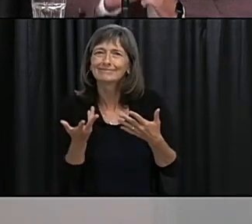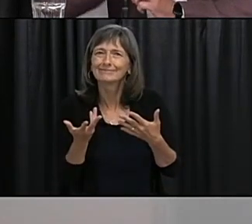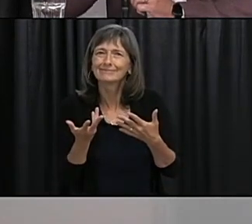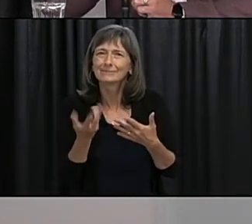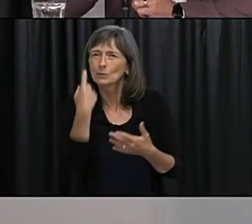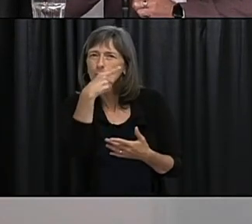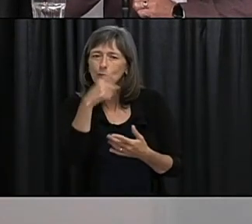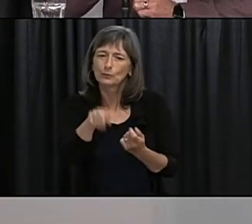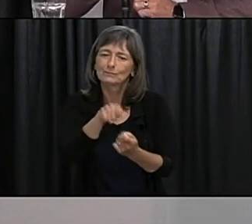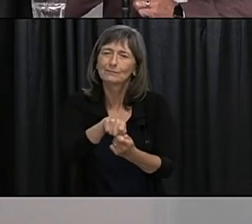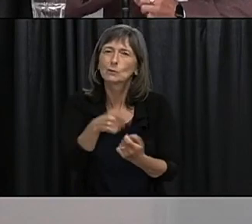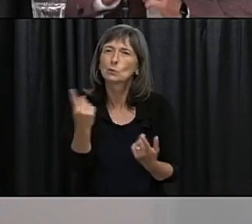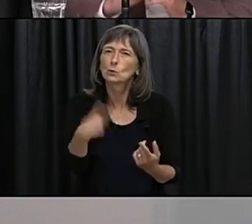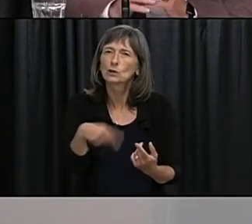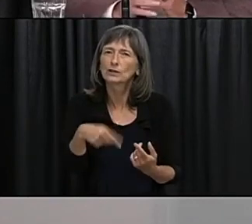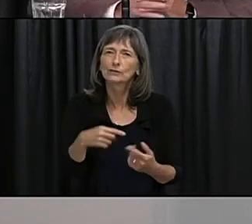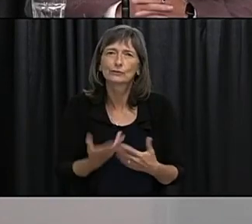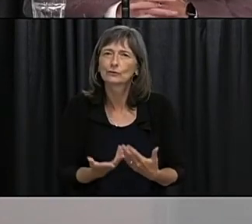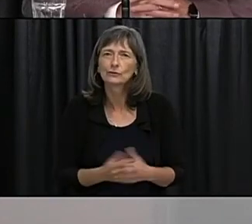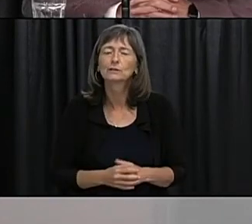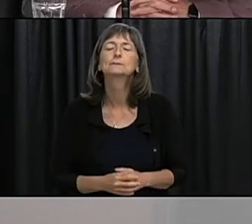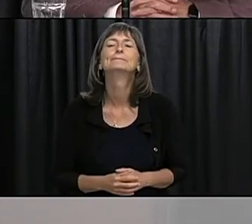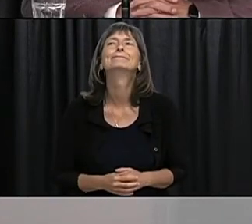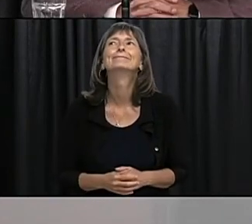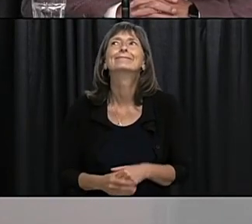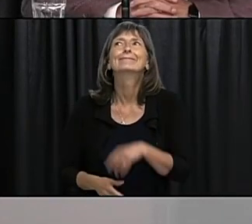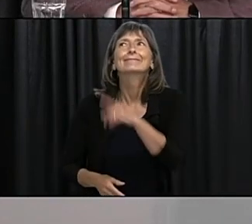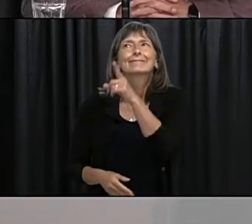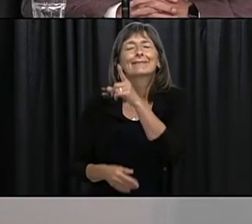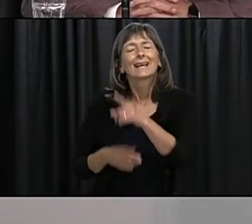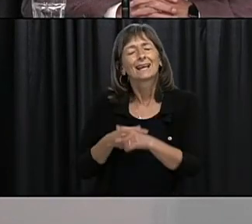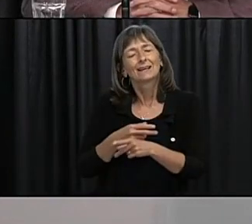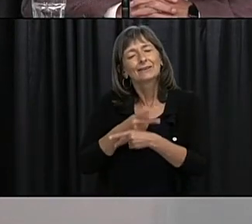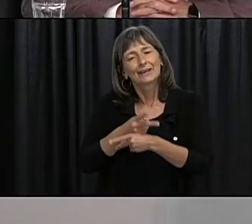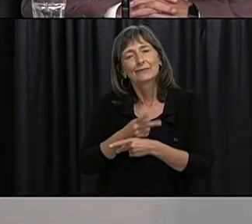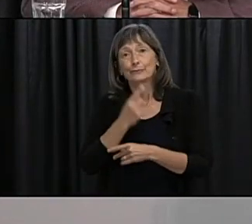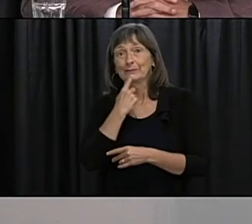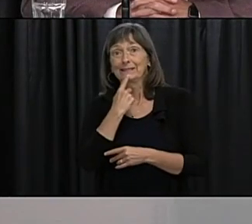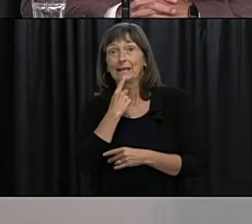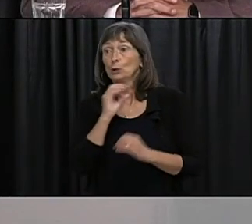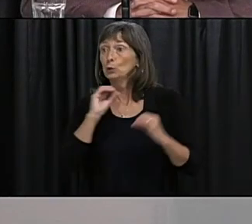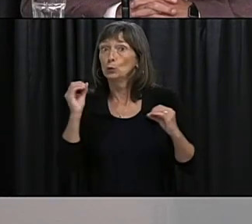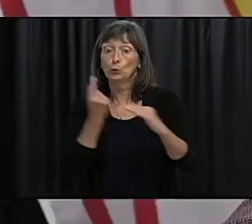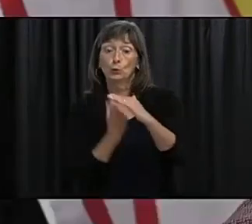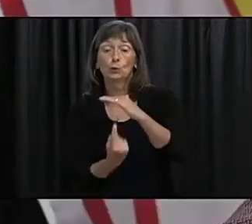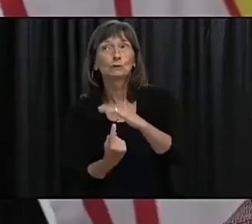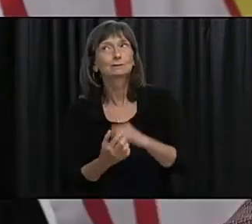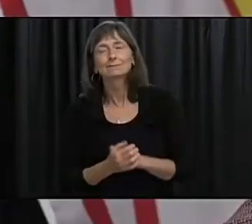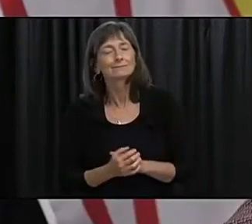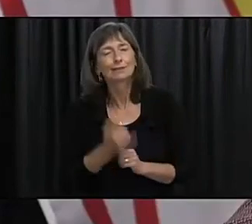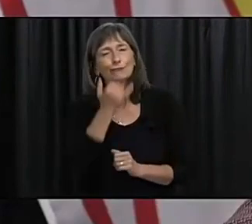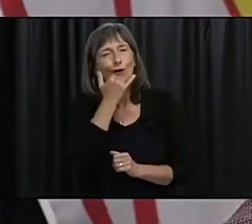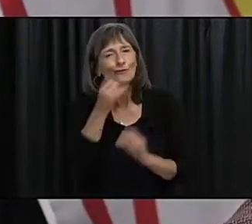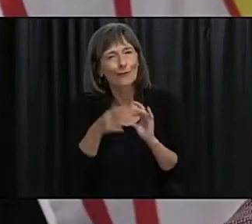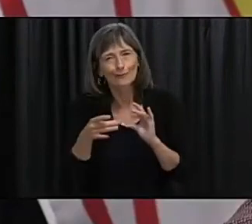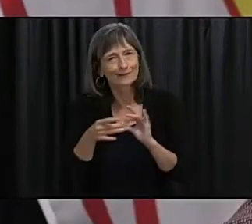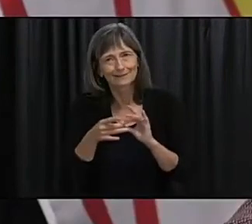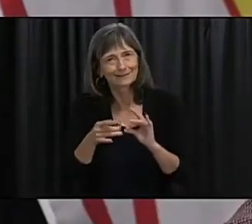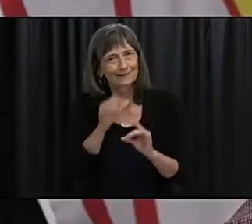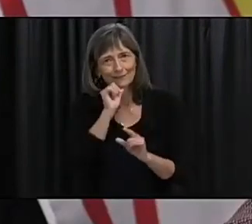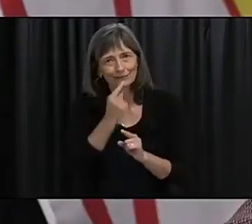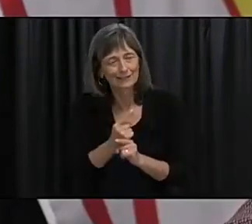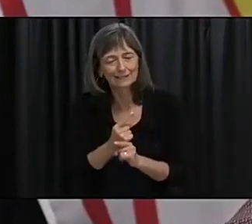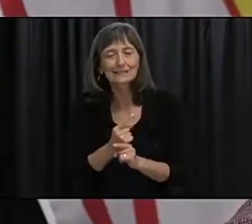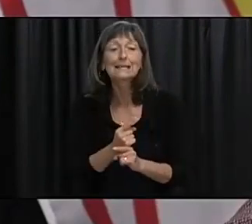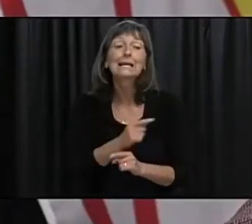I think we need to be careful when you say there's no self-isolation there is and so when they come in